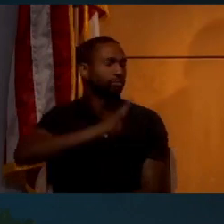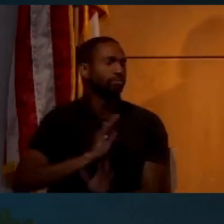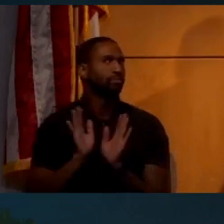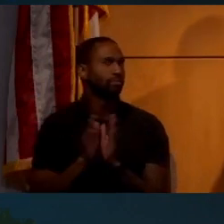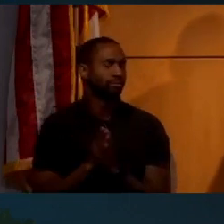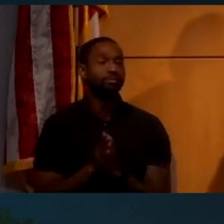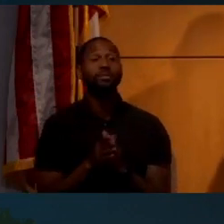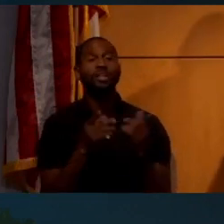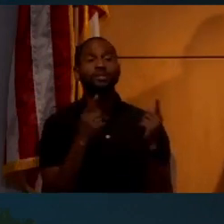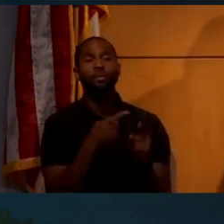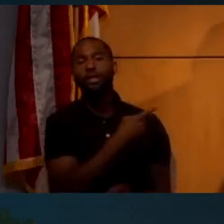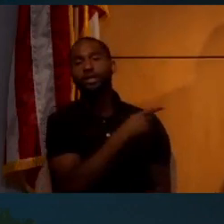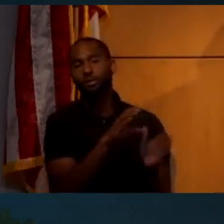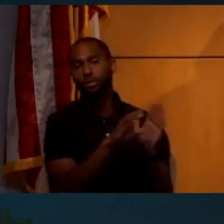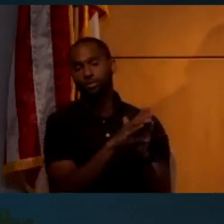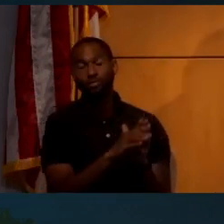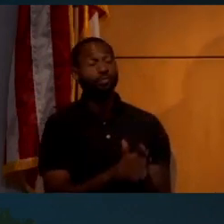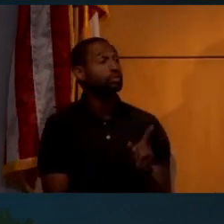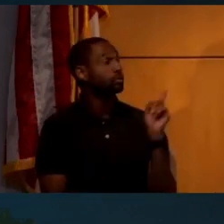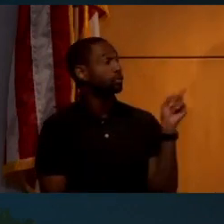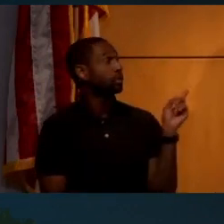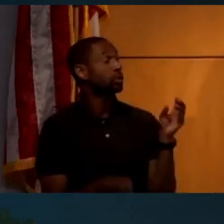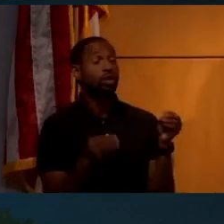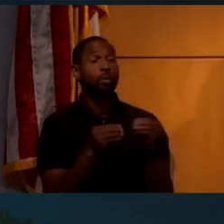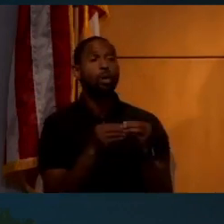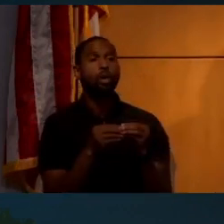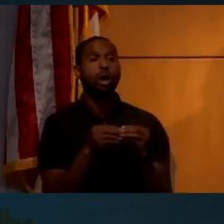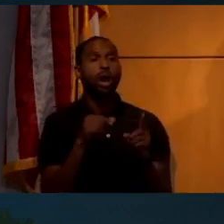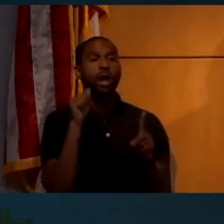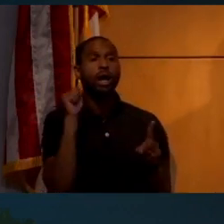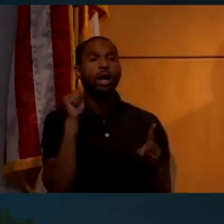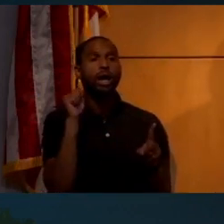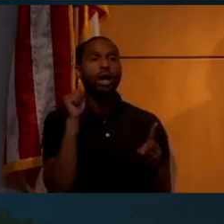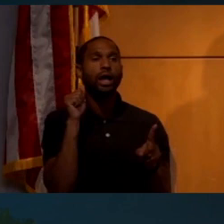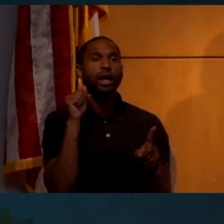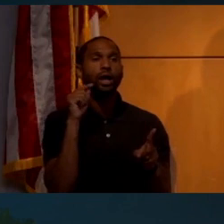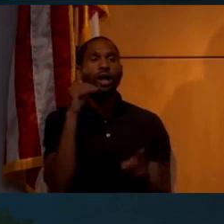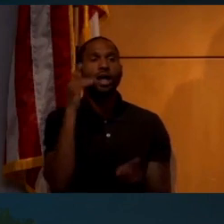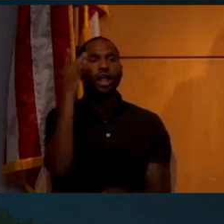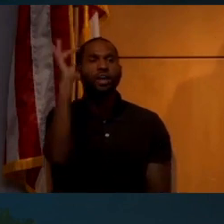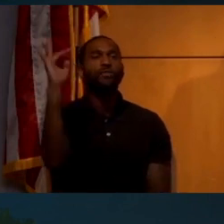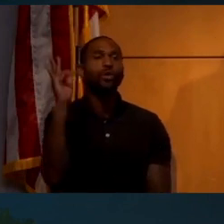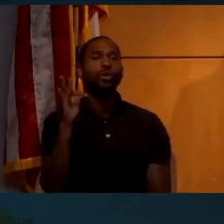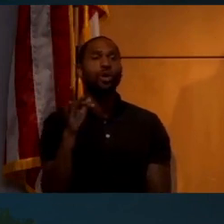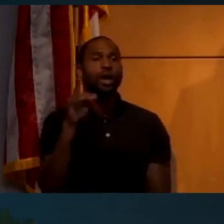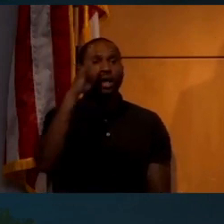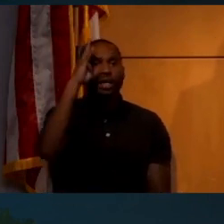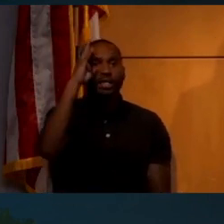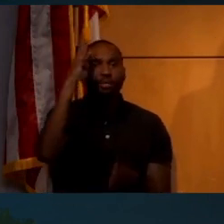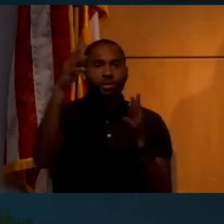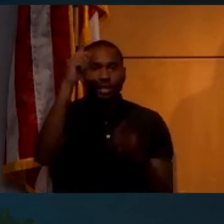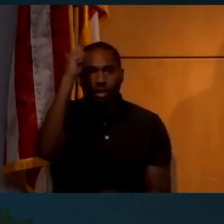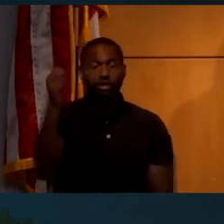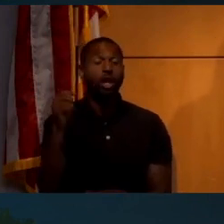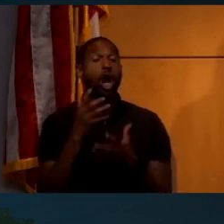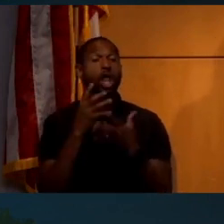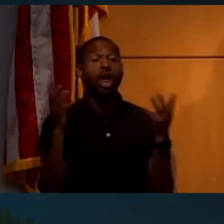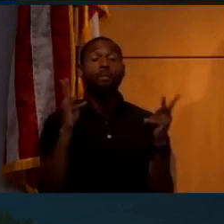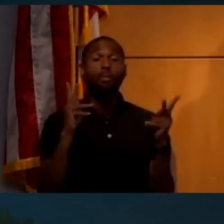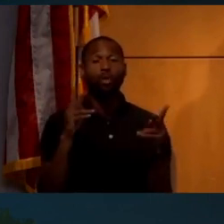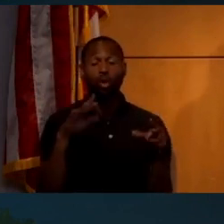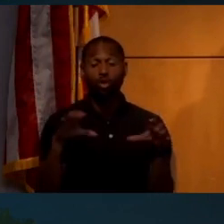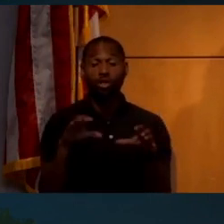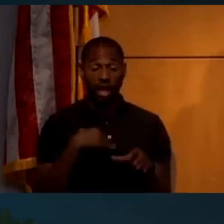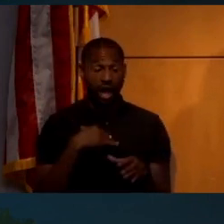So that's what's going on here. This is one of the more clever conspiracy ideas. And a lot of conspiracy theories will do this. They have some